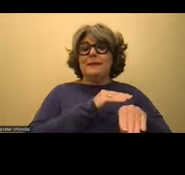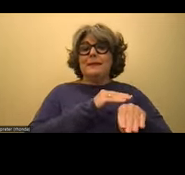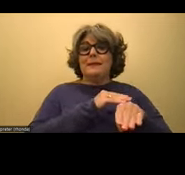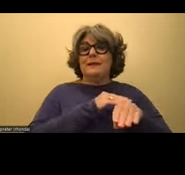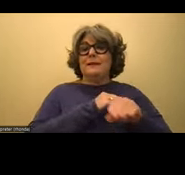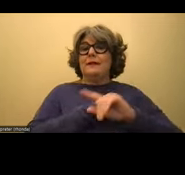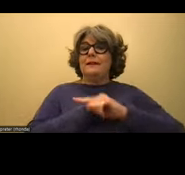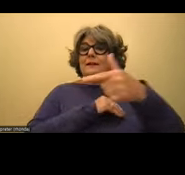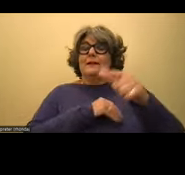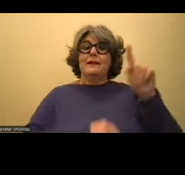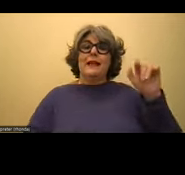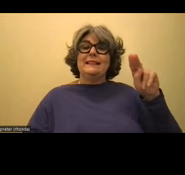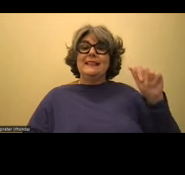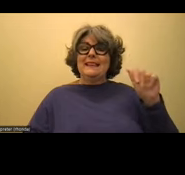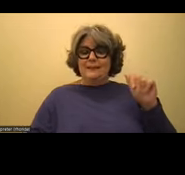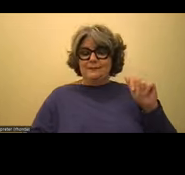Tina.